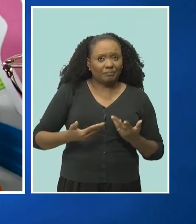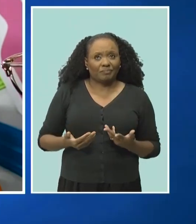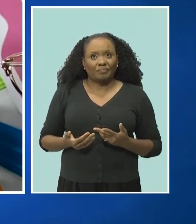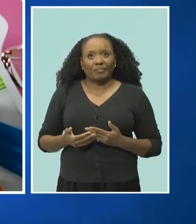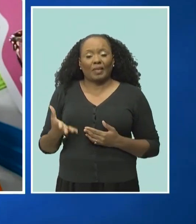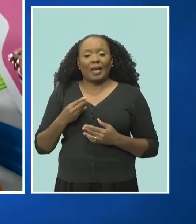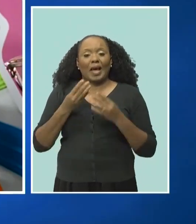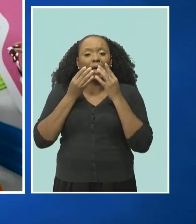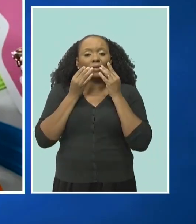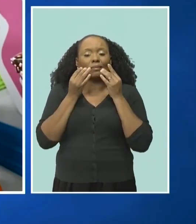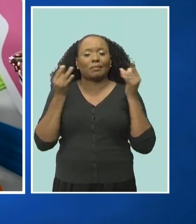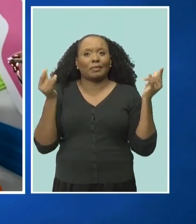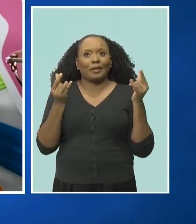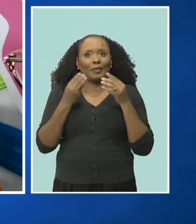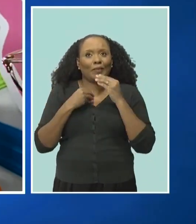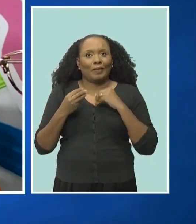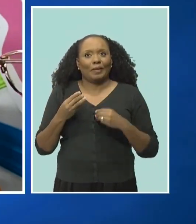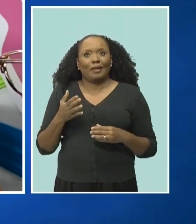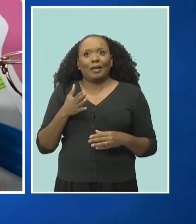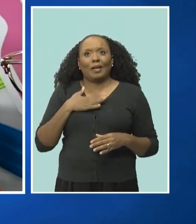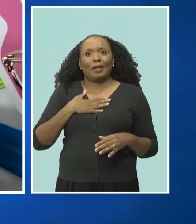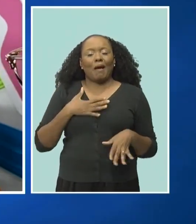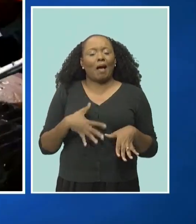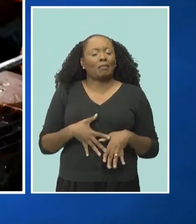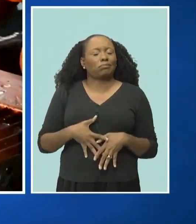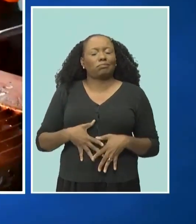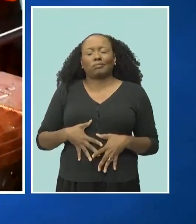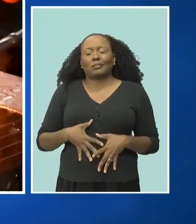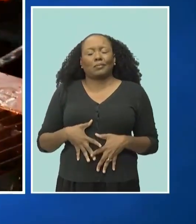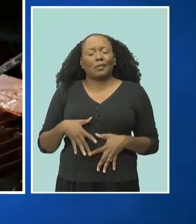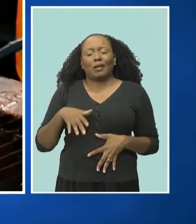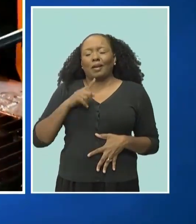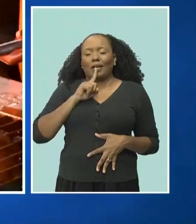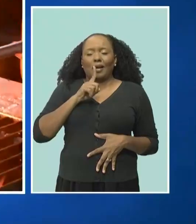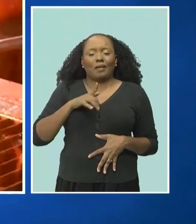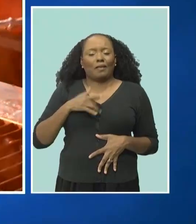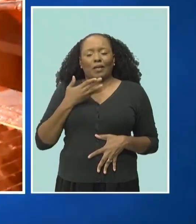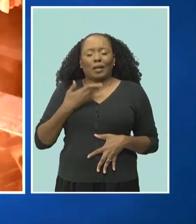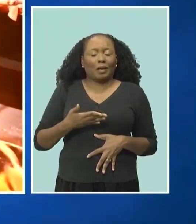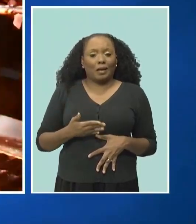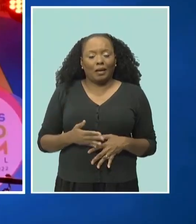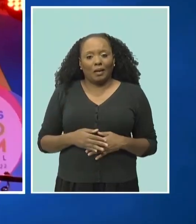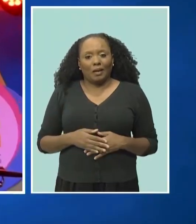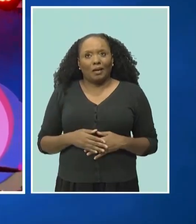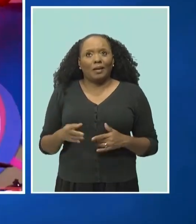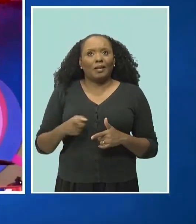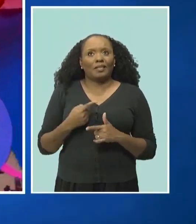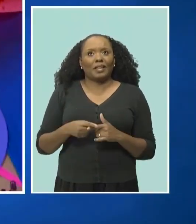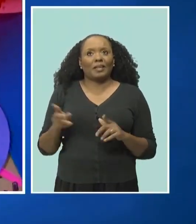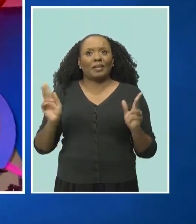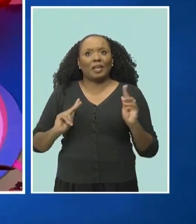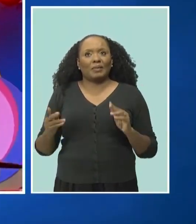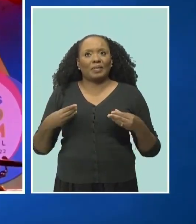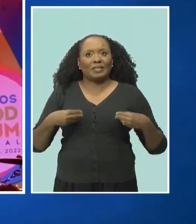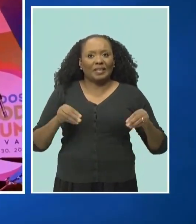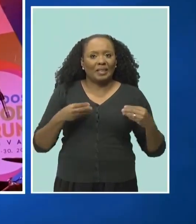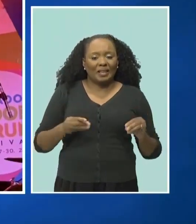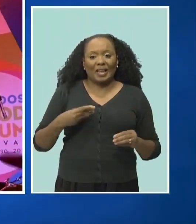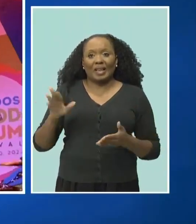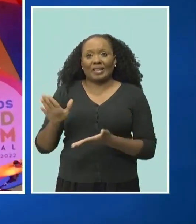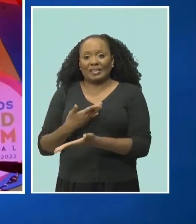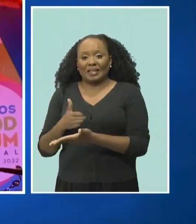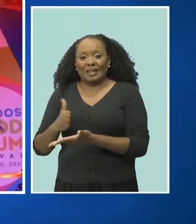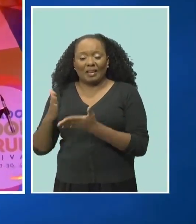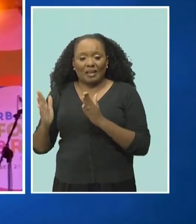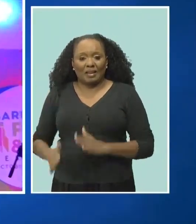delicious food, of which my belly is nicely full. Outside of the cooking demo, there were many vendors, entertainment and even